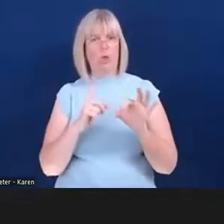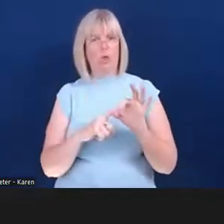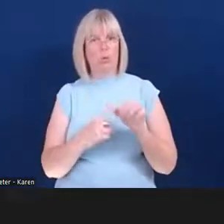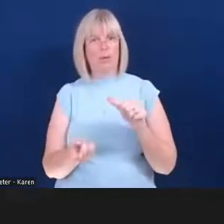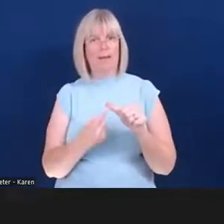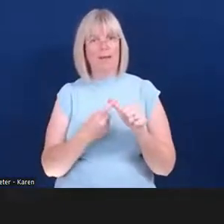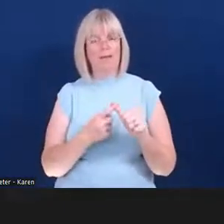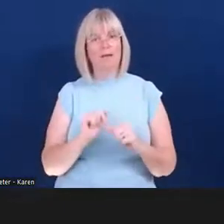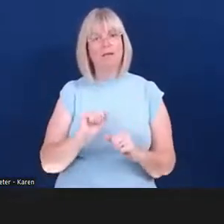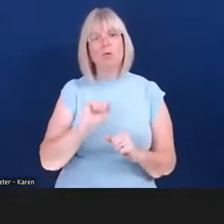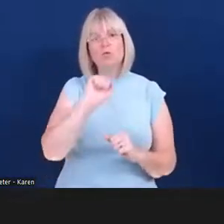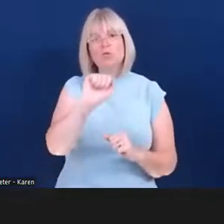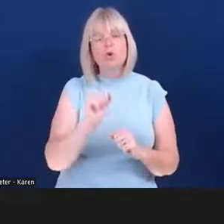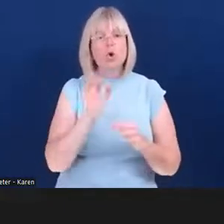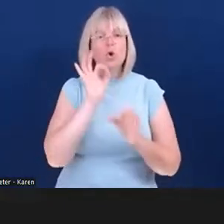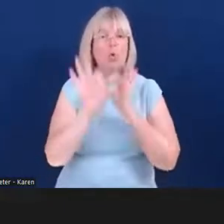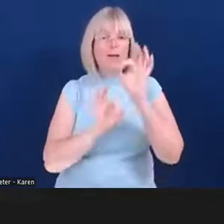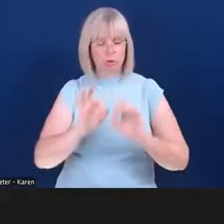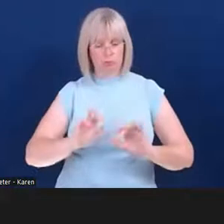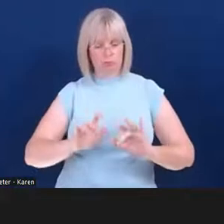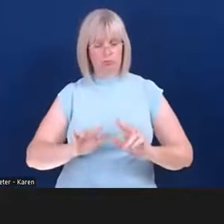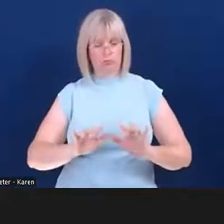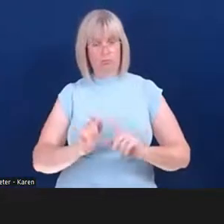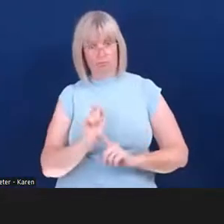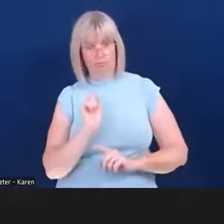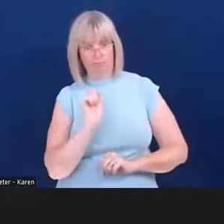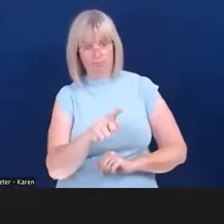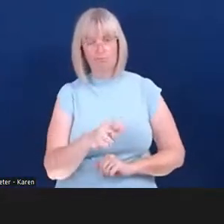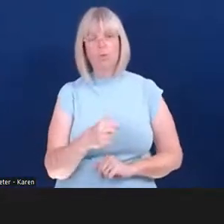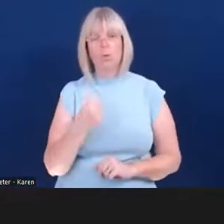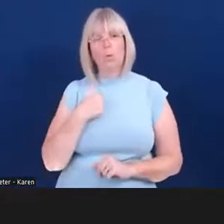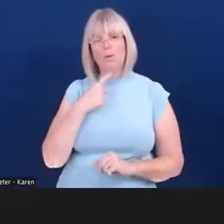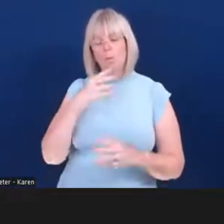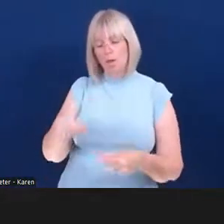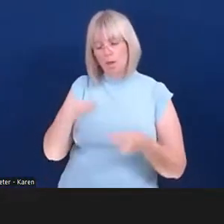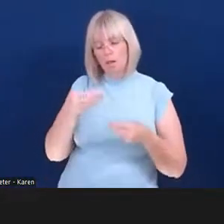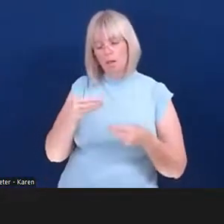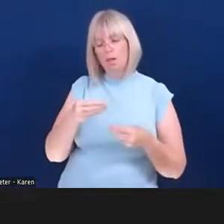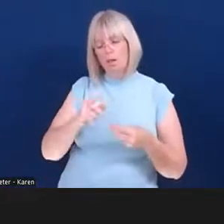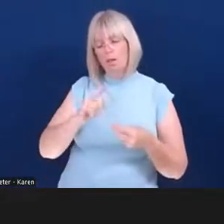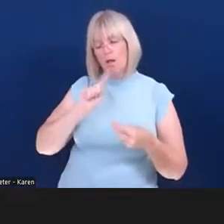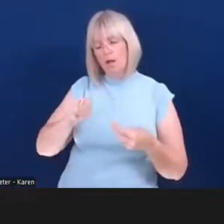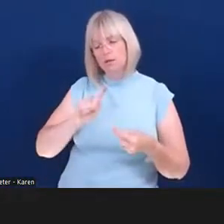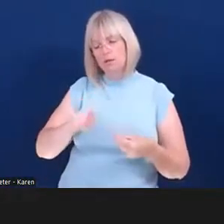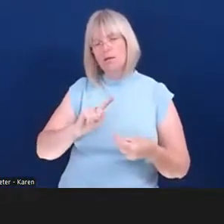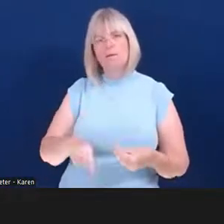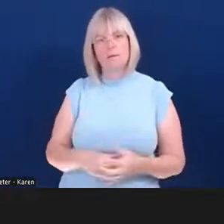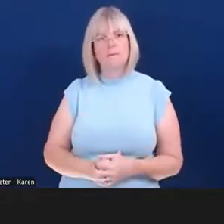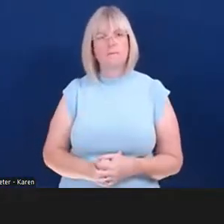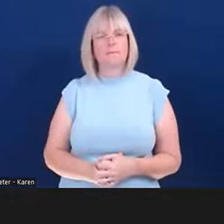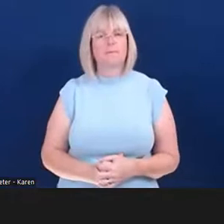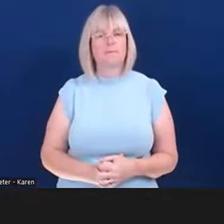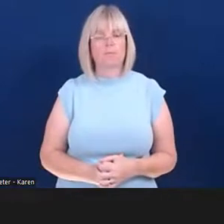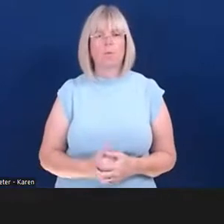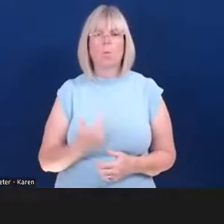we'll do our very best to cover as many of those as we can within the time available. We will, of course, do our best to